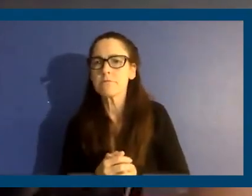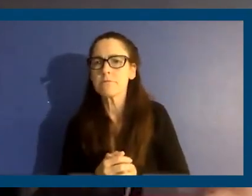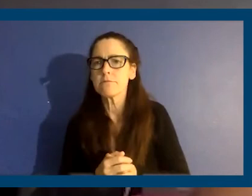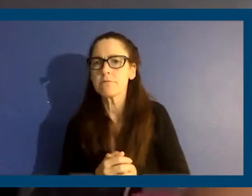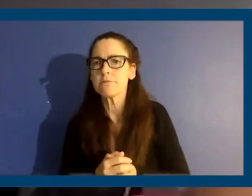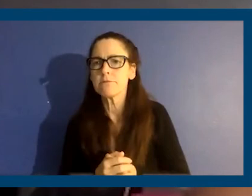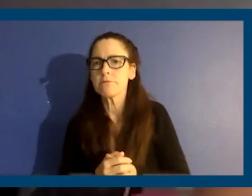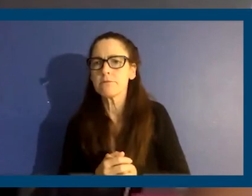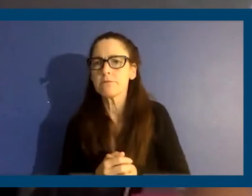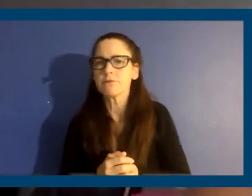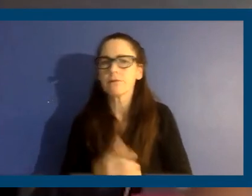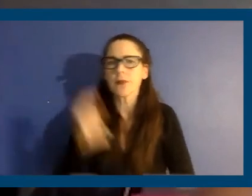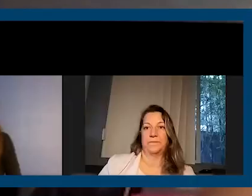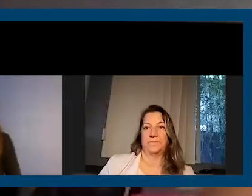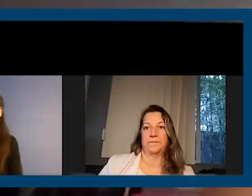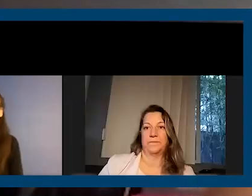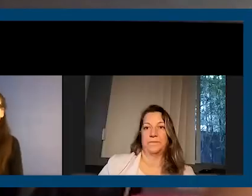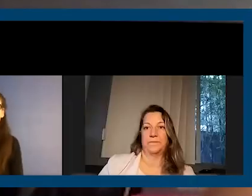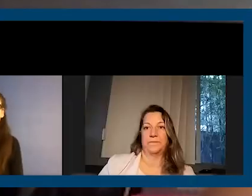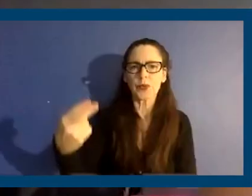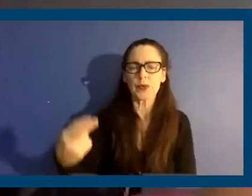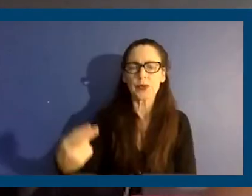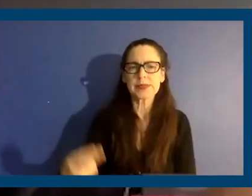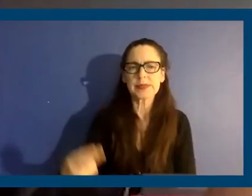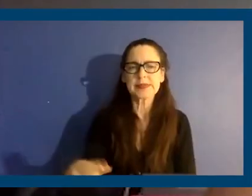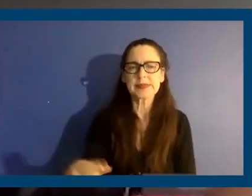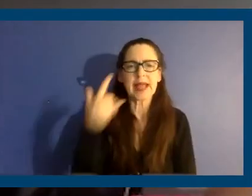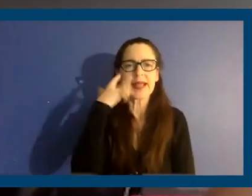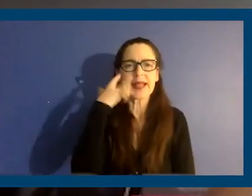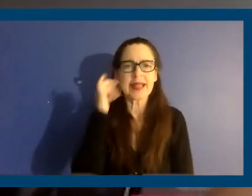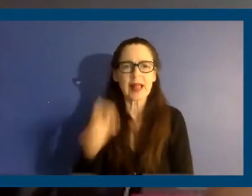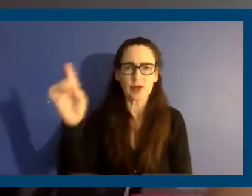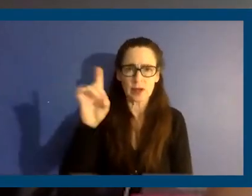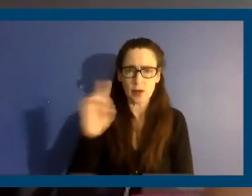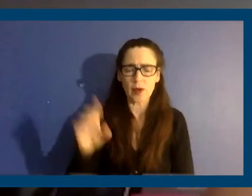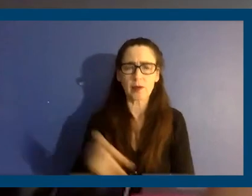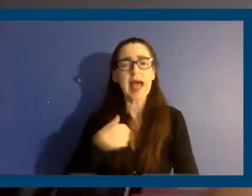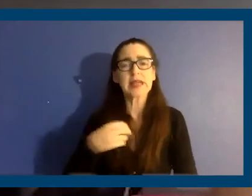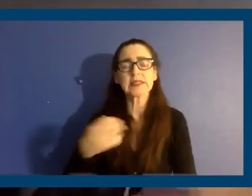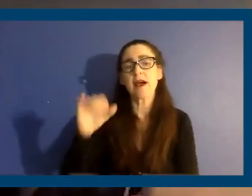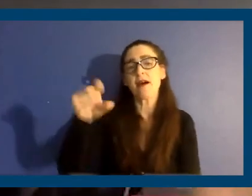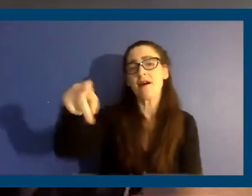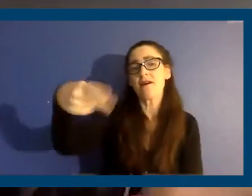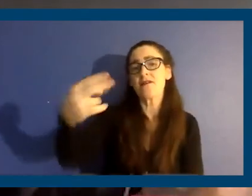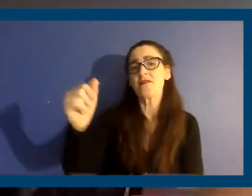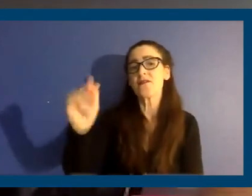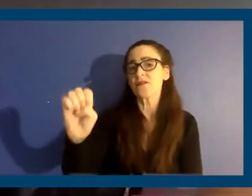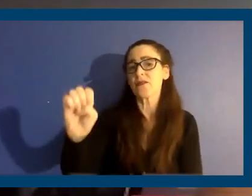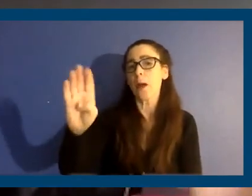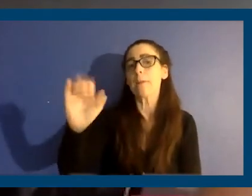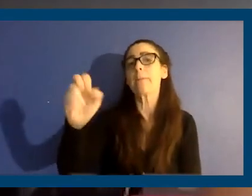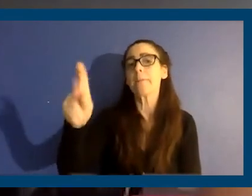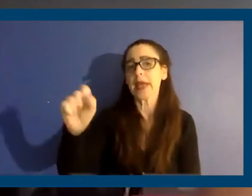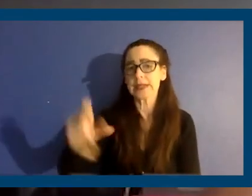Every Thursday, the California Democratic Party is having phone banks where you will be calling